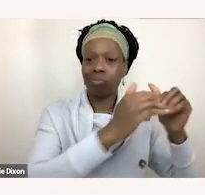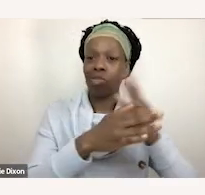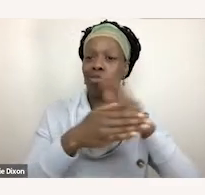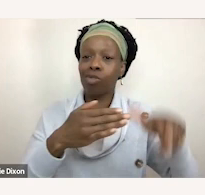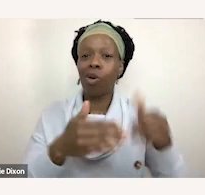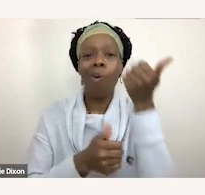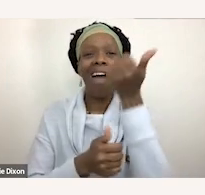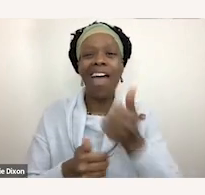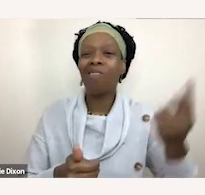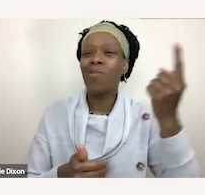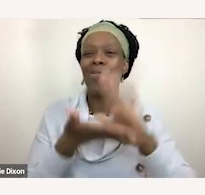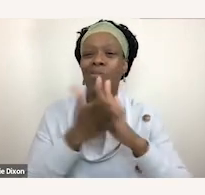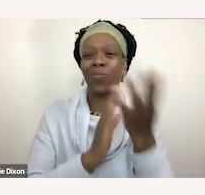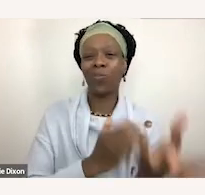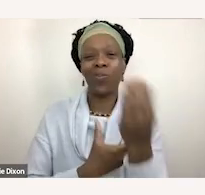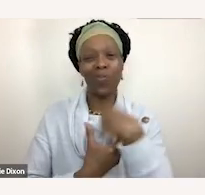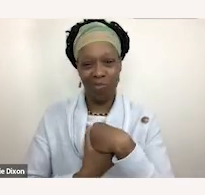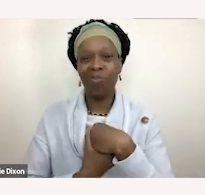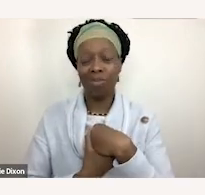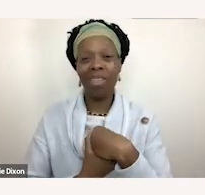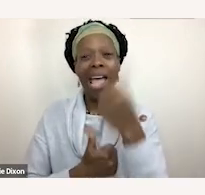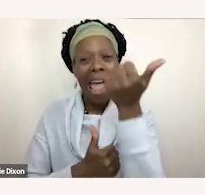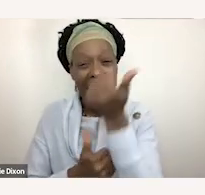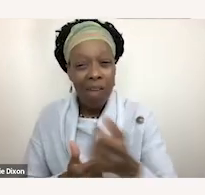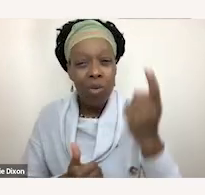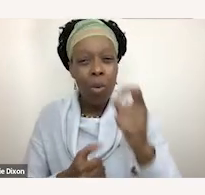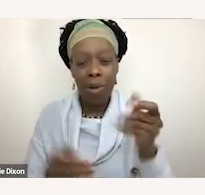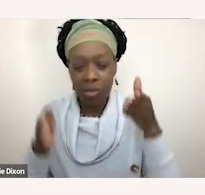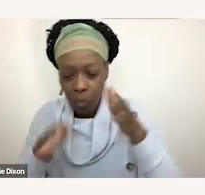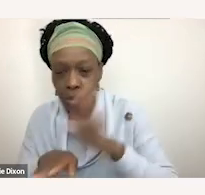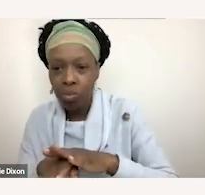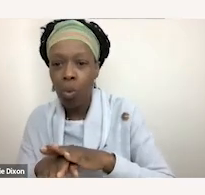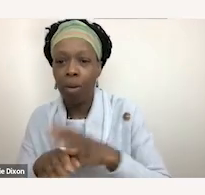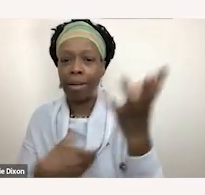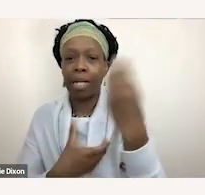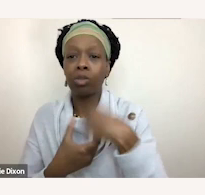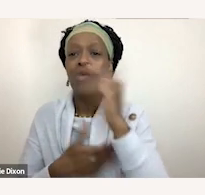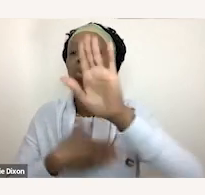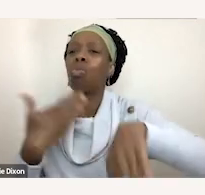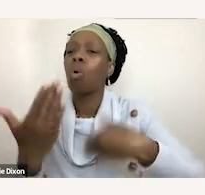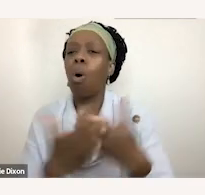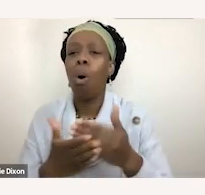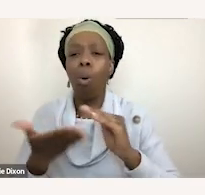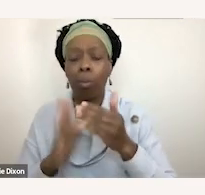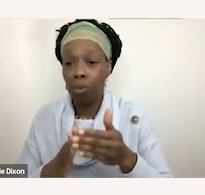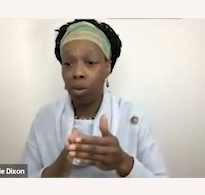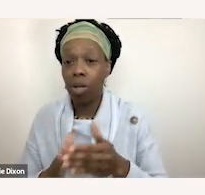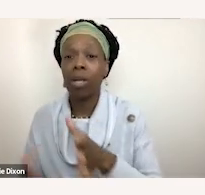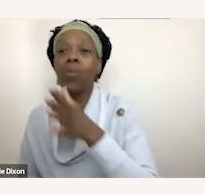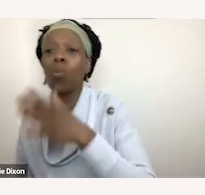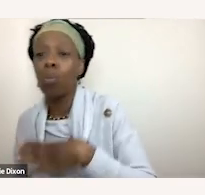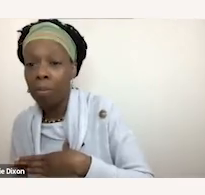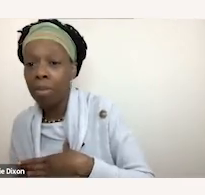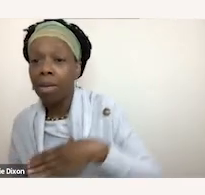We need everyone to be working on inclusion for the entire community. Women, people of color, disabled